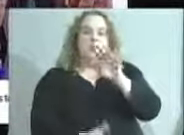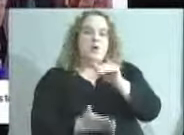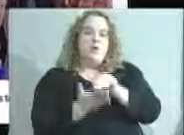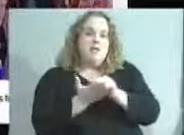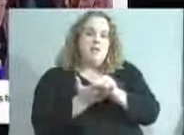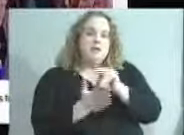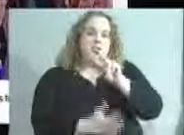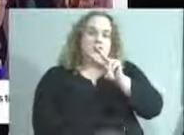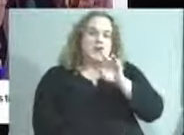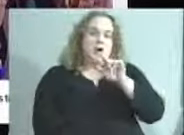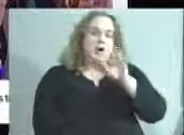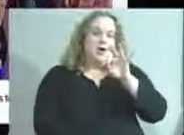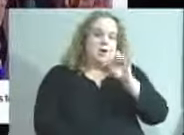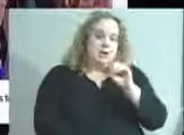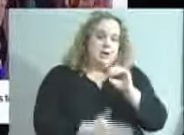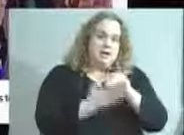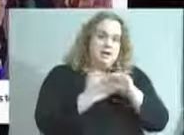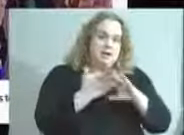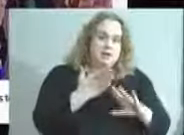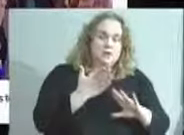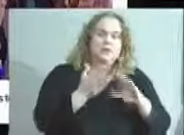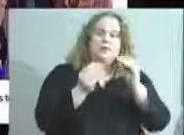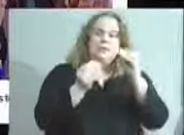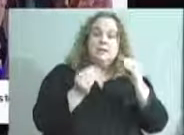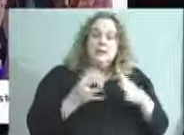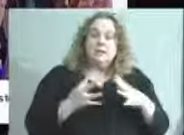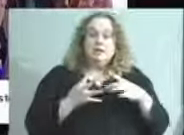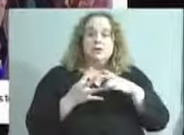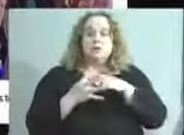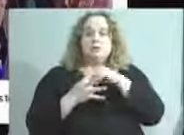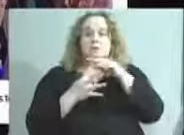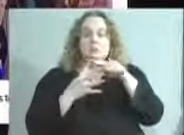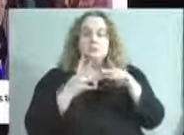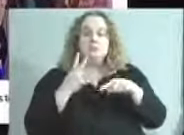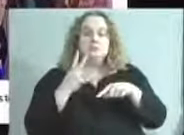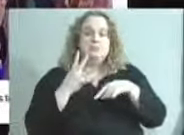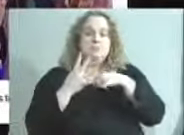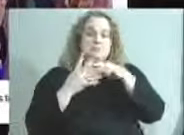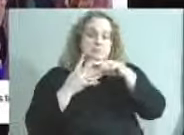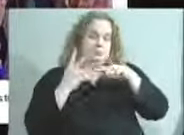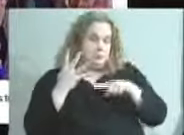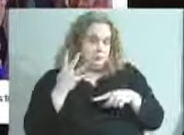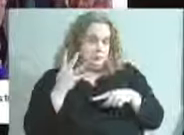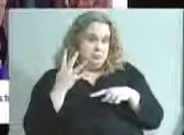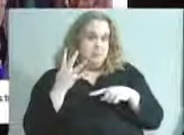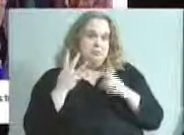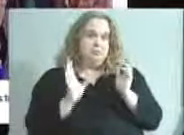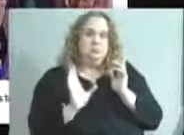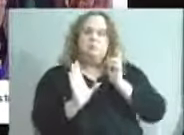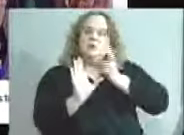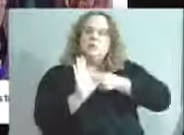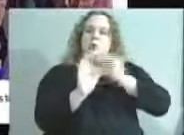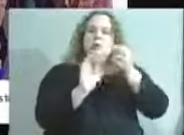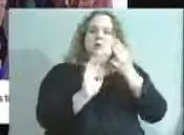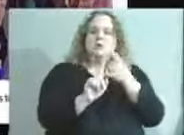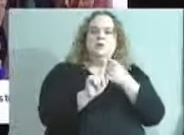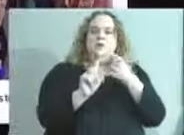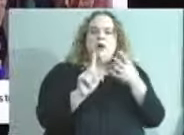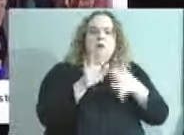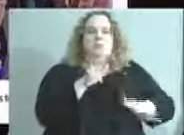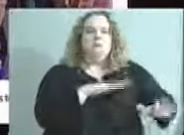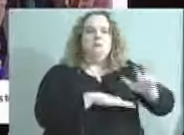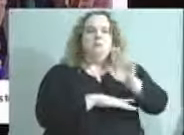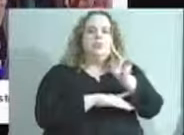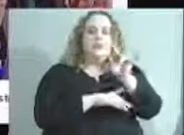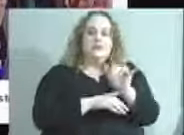teachers, Missy Calloway, Josh Rhodes, Sarah Yost, and Mimi Ratliff, joined teachers from across Kentucky